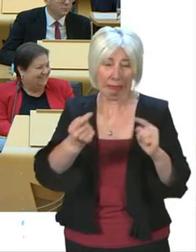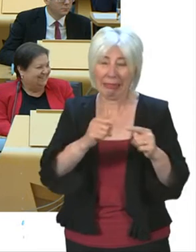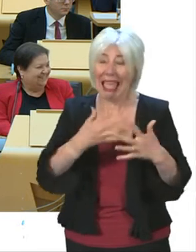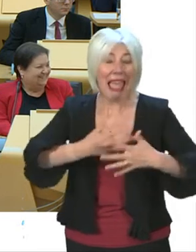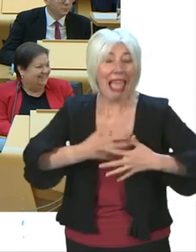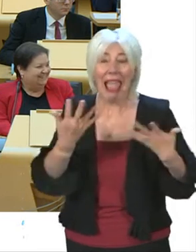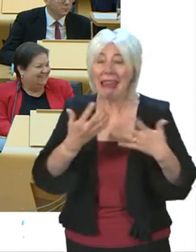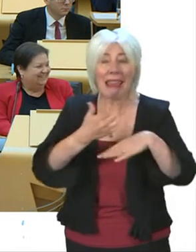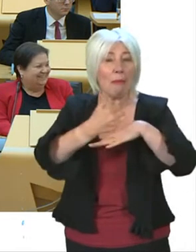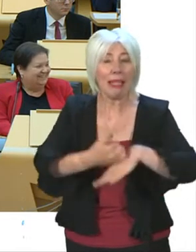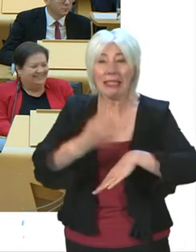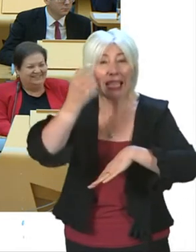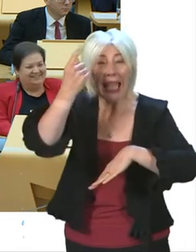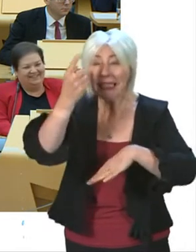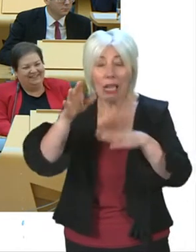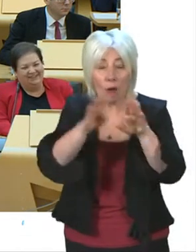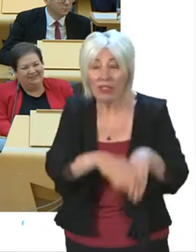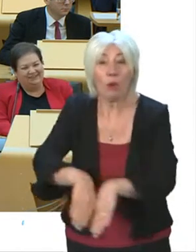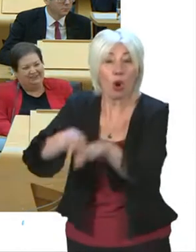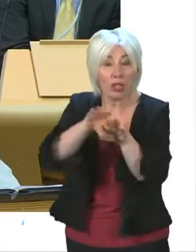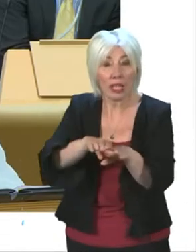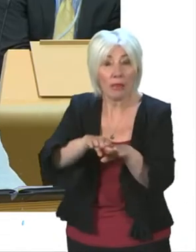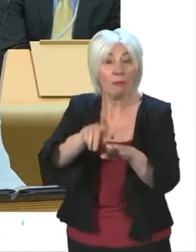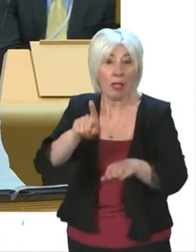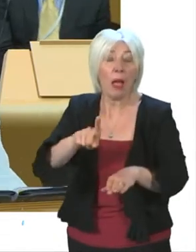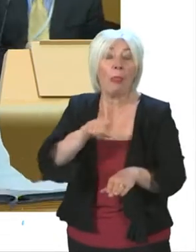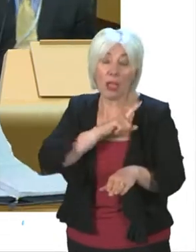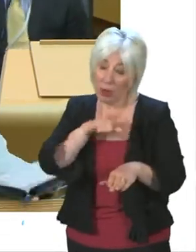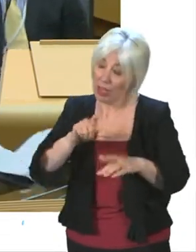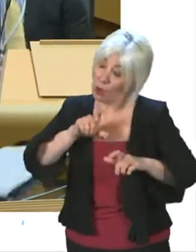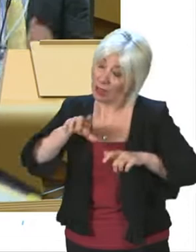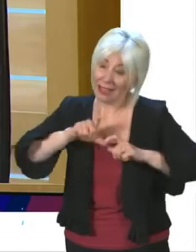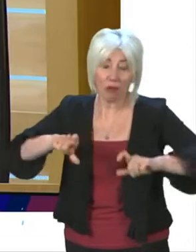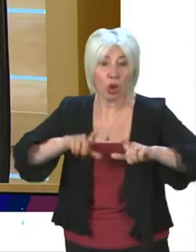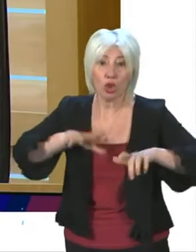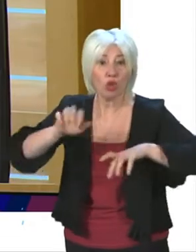basic notion of democracy. And that's why he'll continue to struggle so badly.